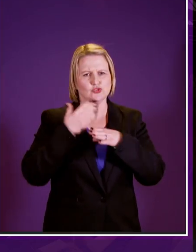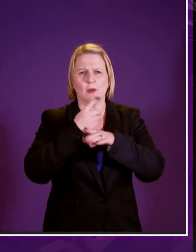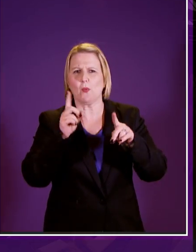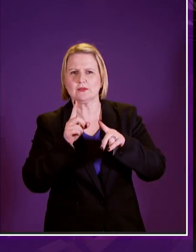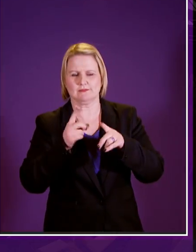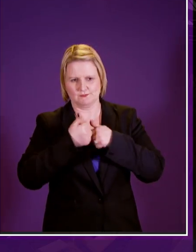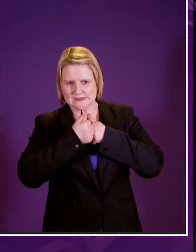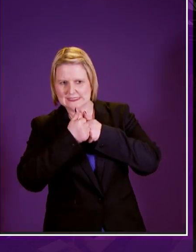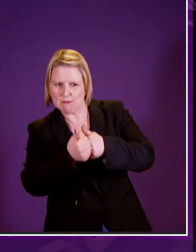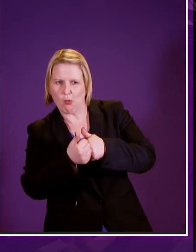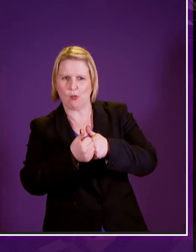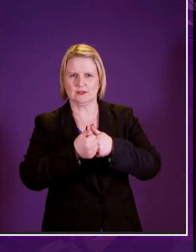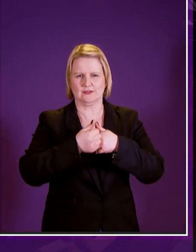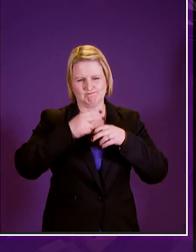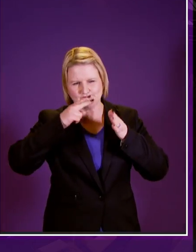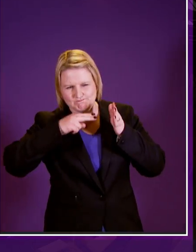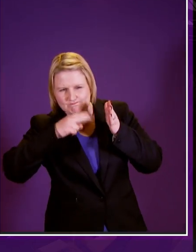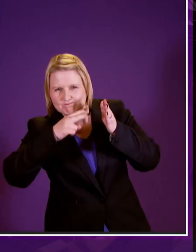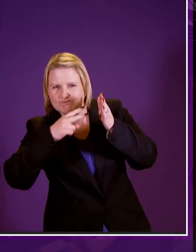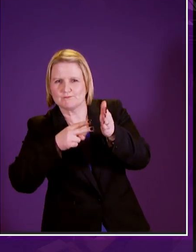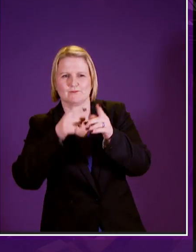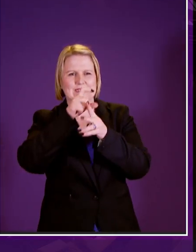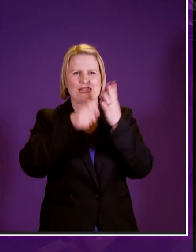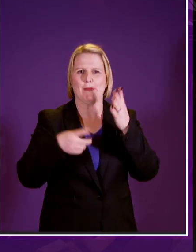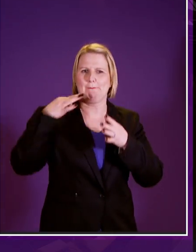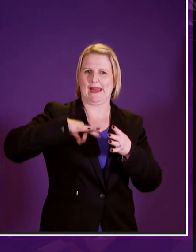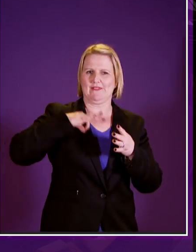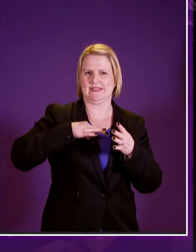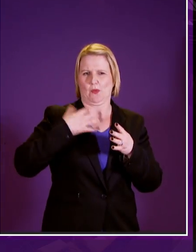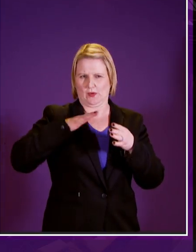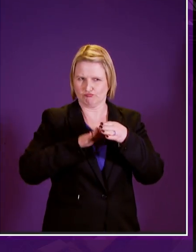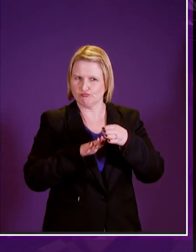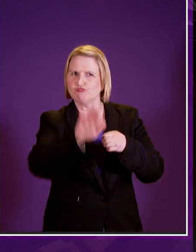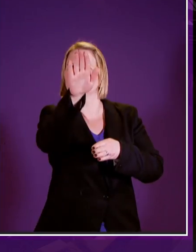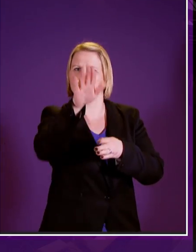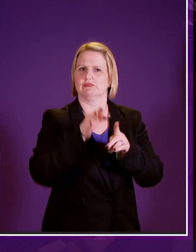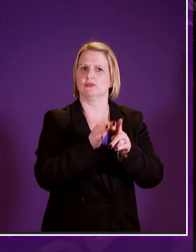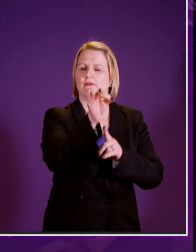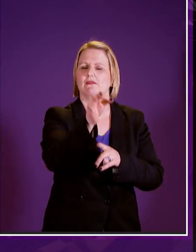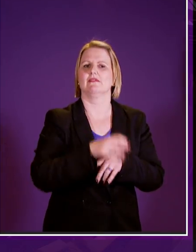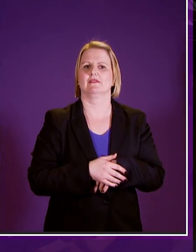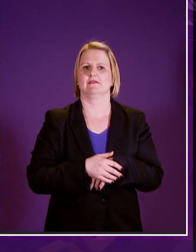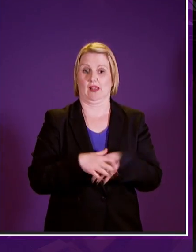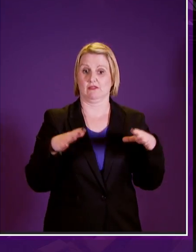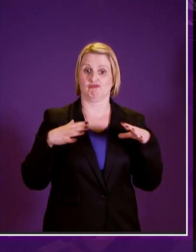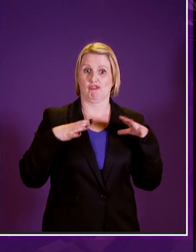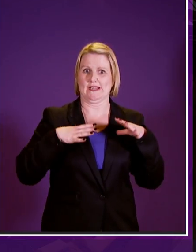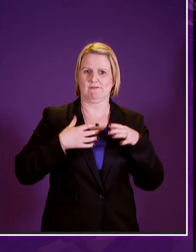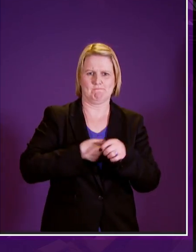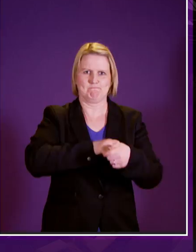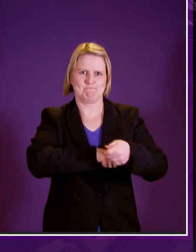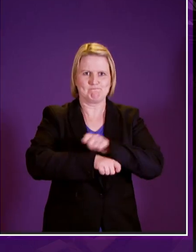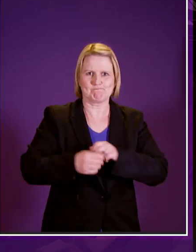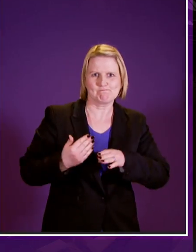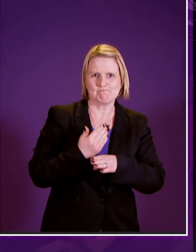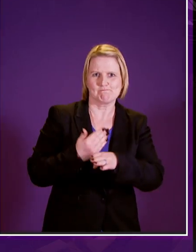government's plans for disability benefits and we are ready for that challenge and though i hope as many will be